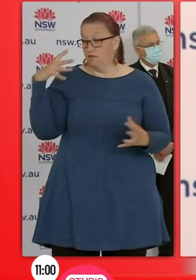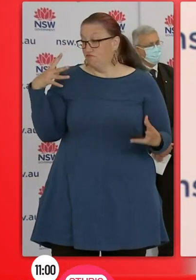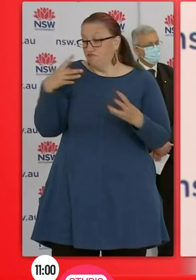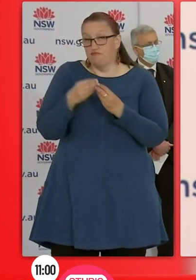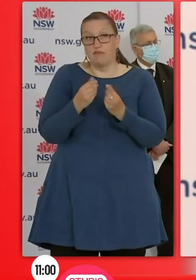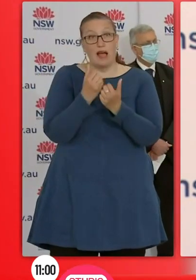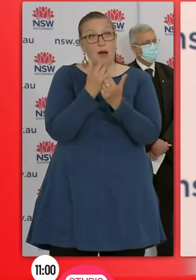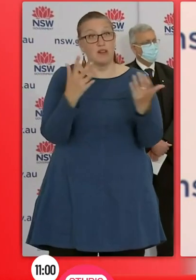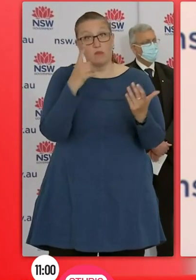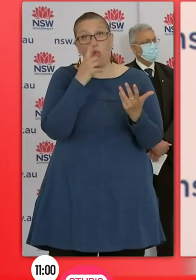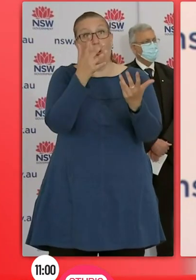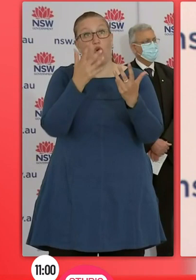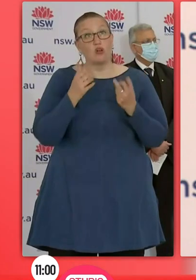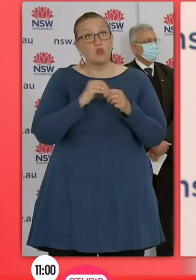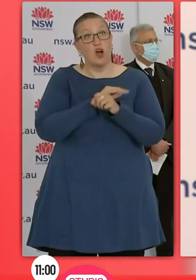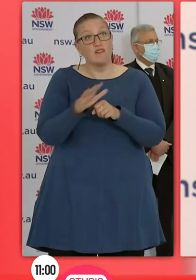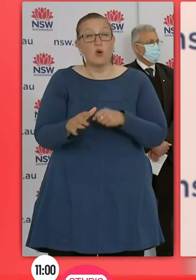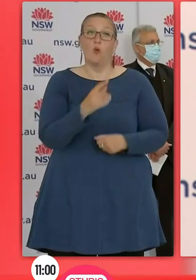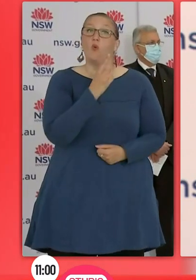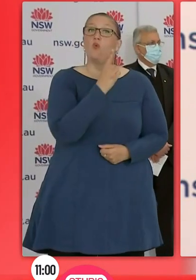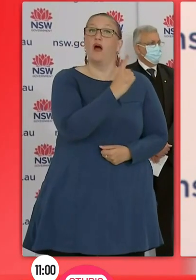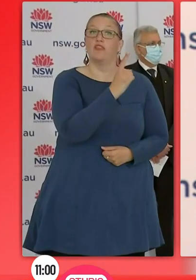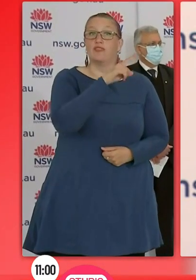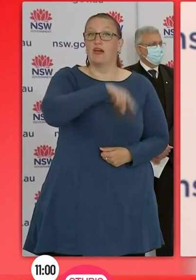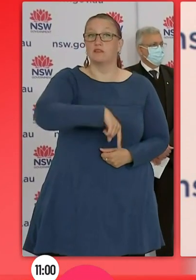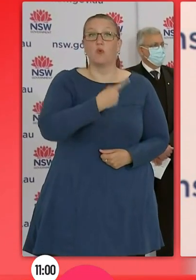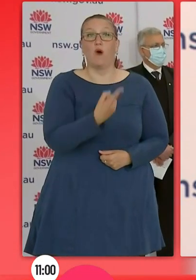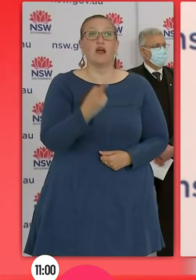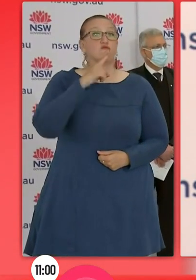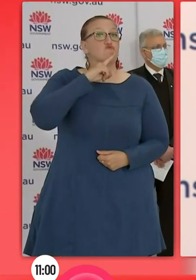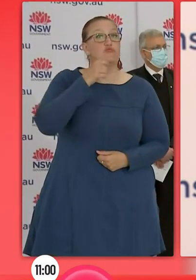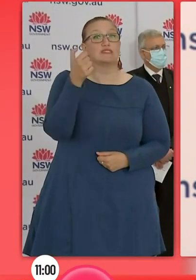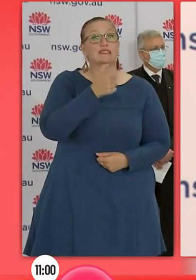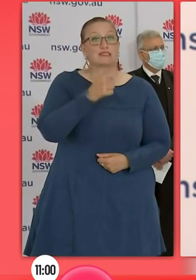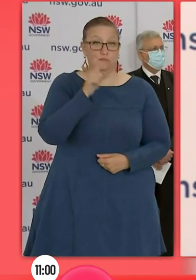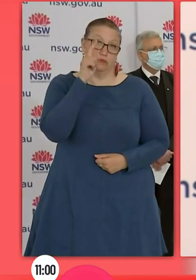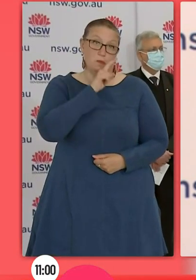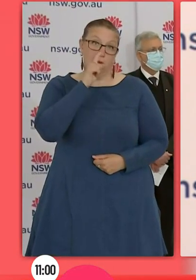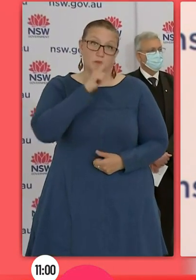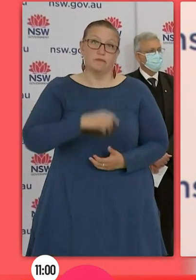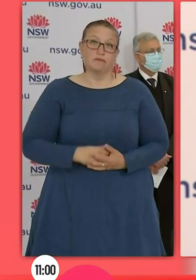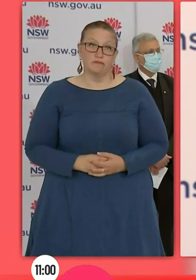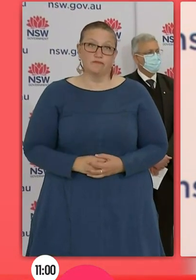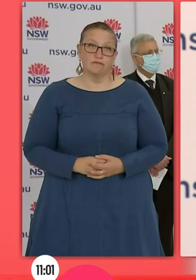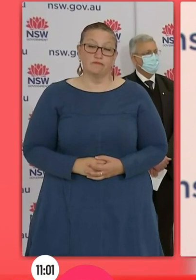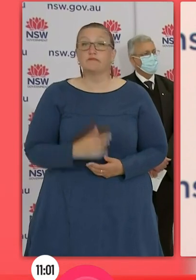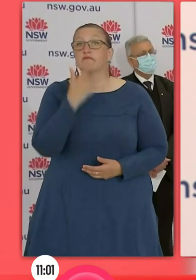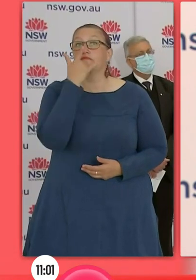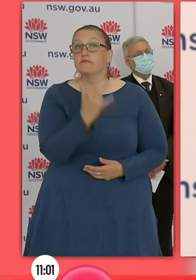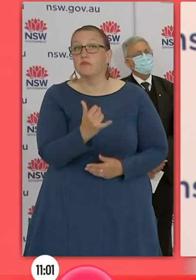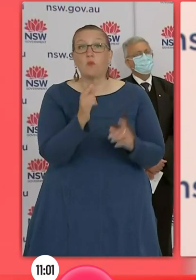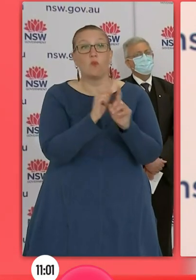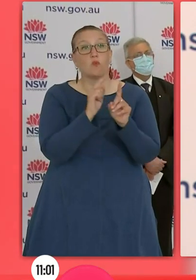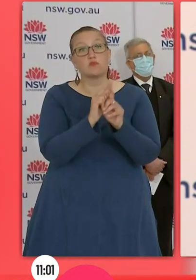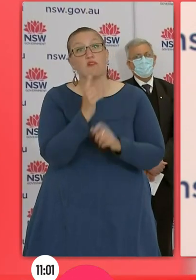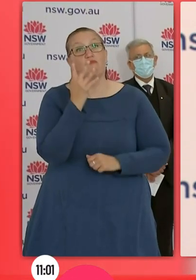to 8pm and regrettably four people lost their lives with COVID and we extend our deepest sympathies and condolences to their families.